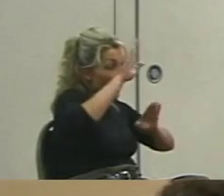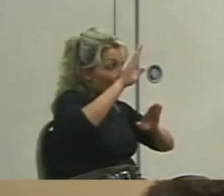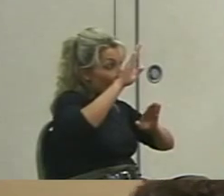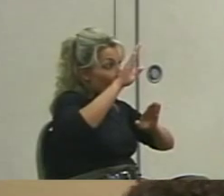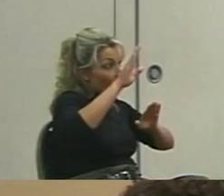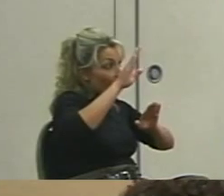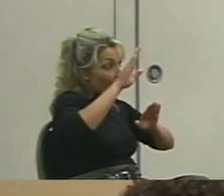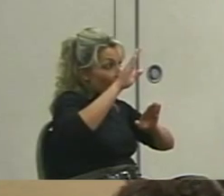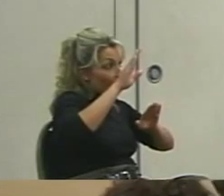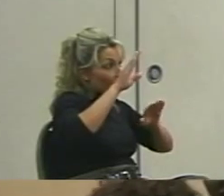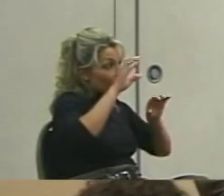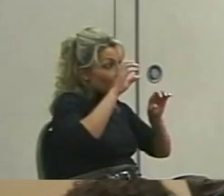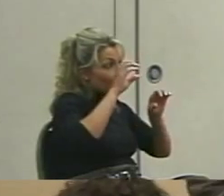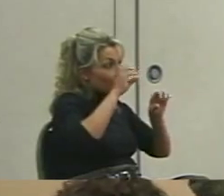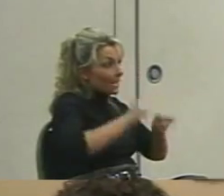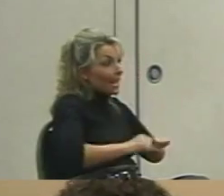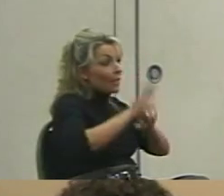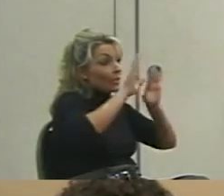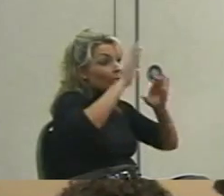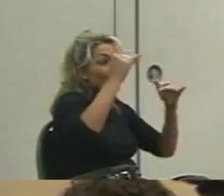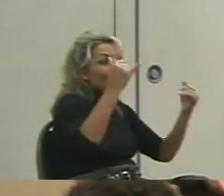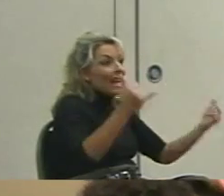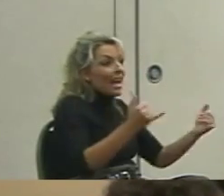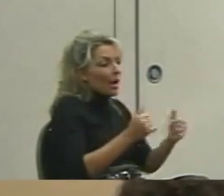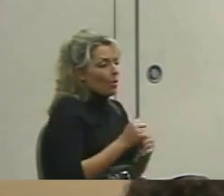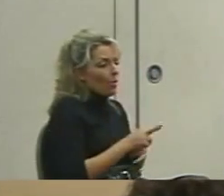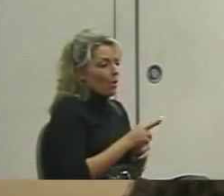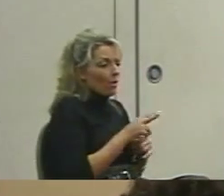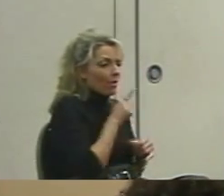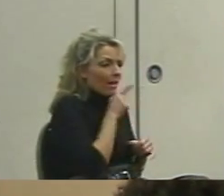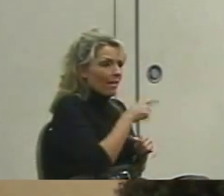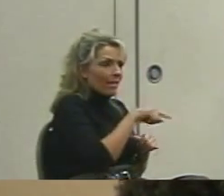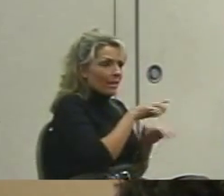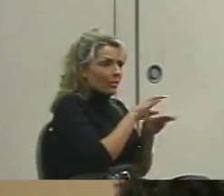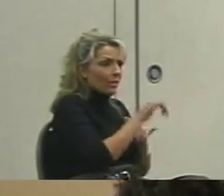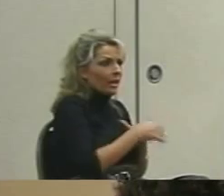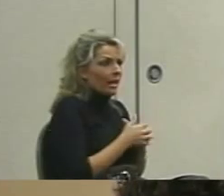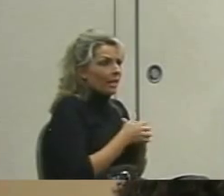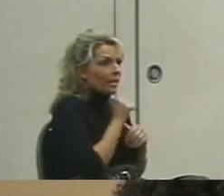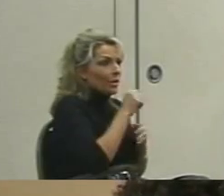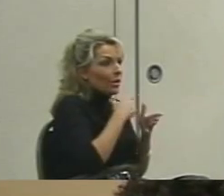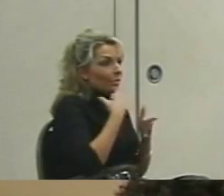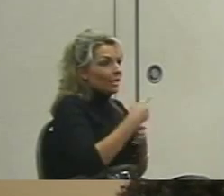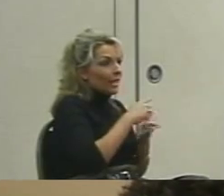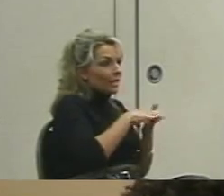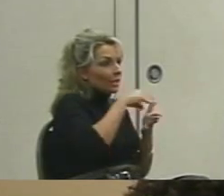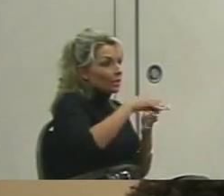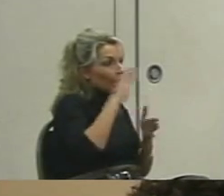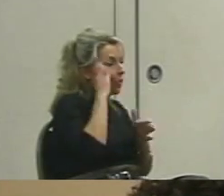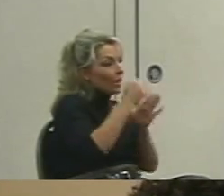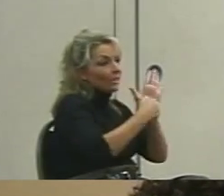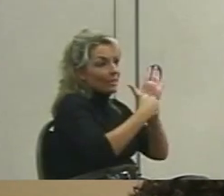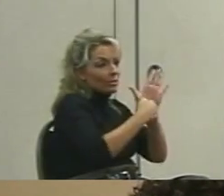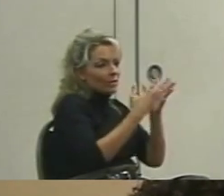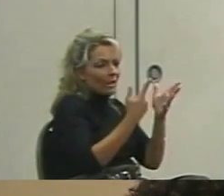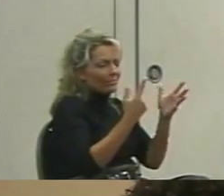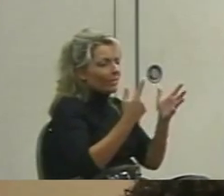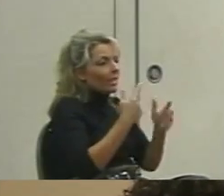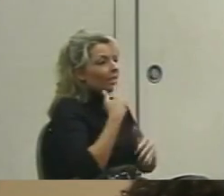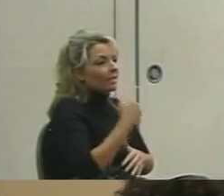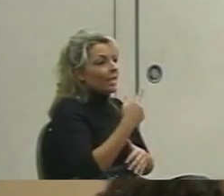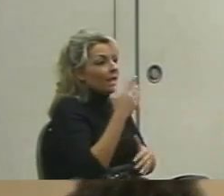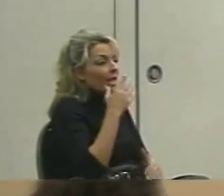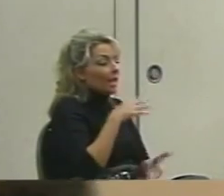able to raise their hand now. Are they doing it? So don't say student will be able to. Student will demonstrate. Just say student